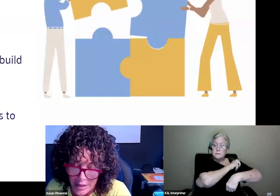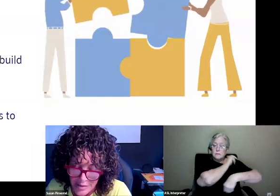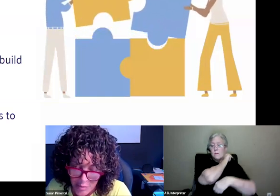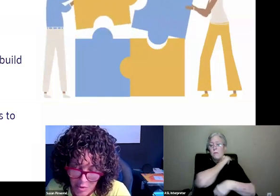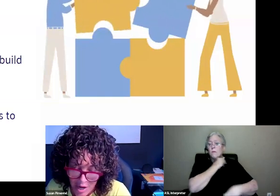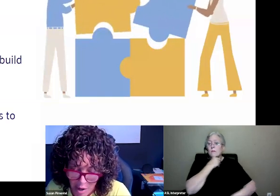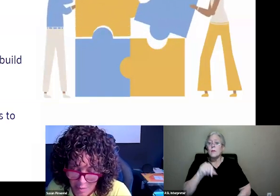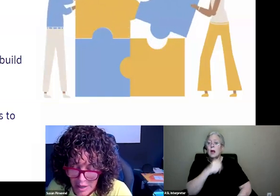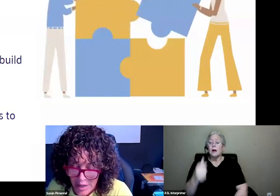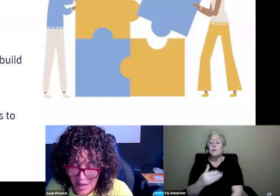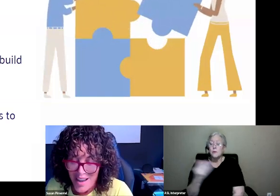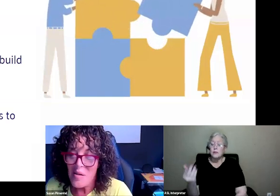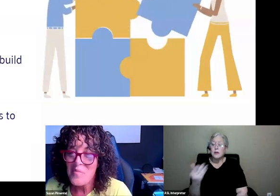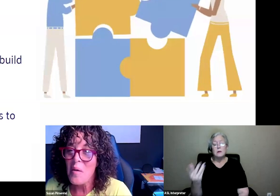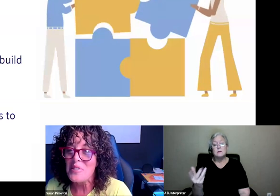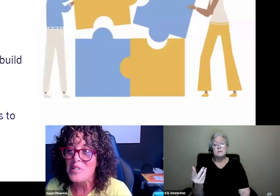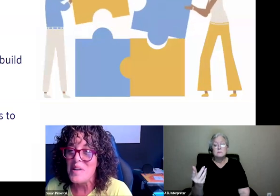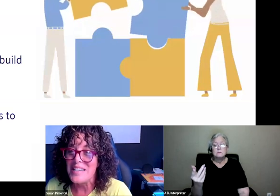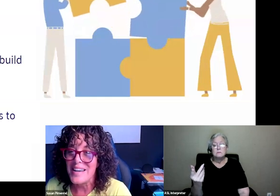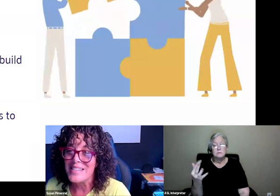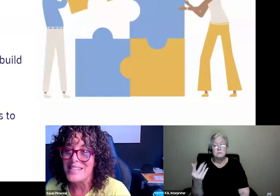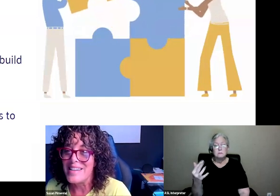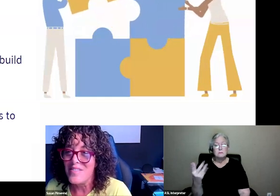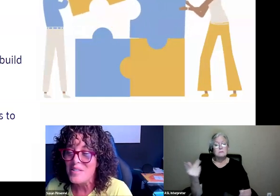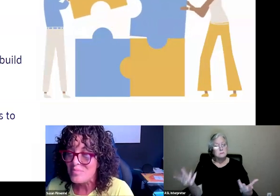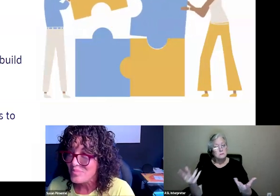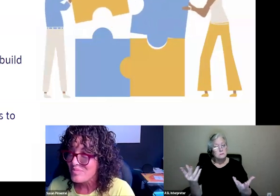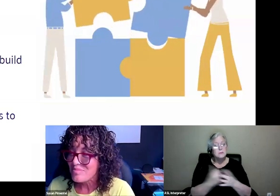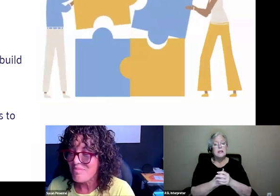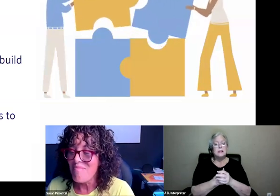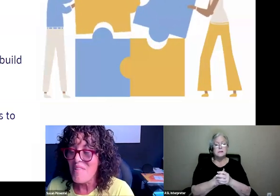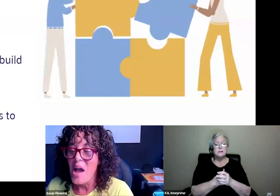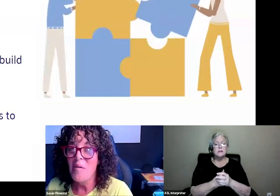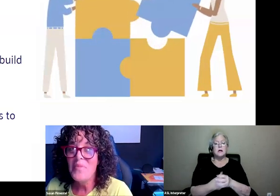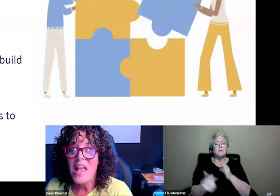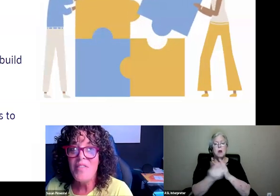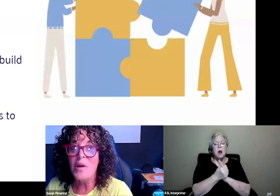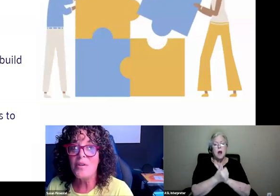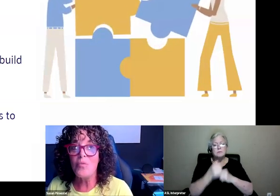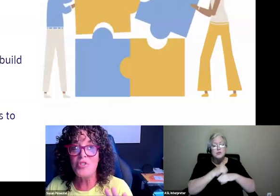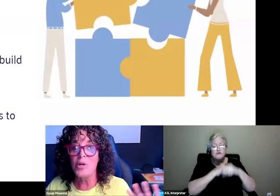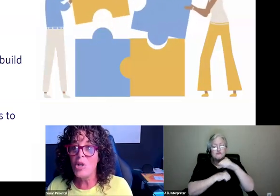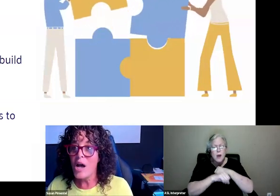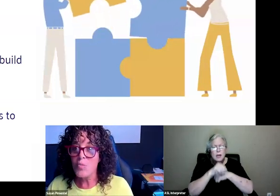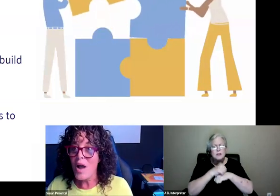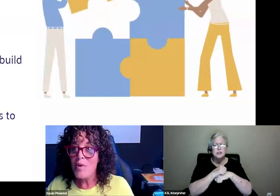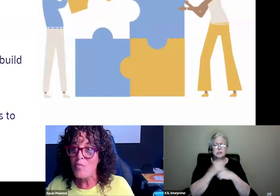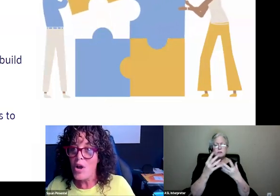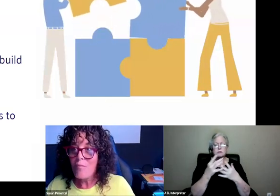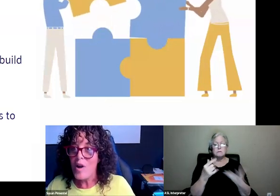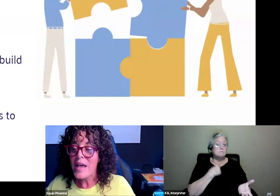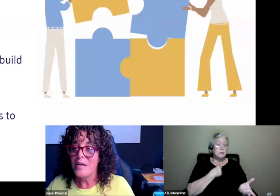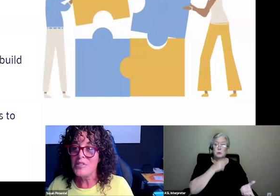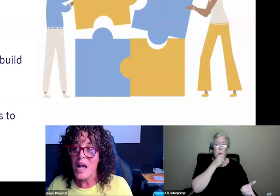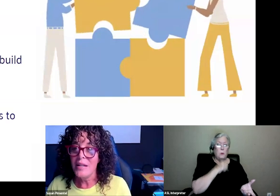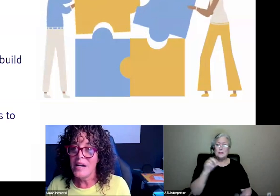feel like, as someone who came up almost as many decades as David, that we sort of lost why we